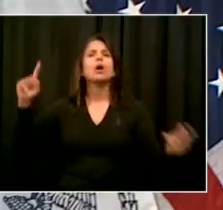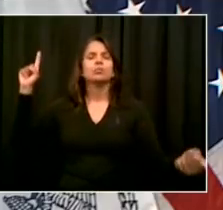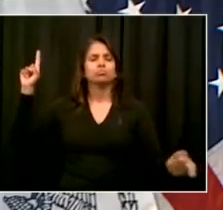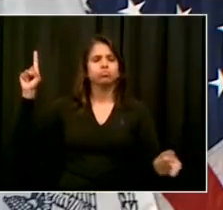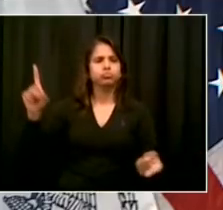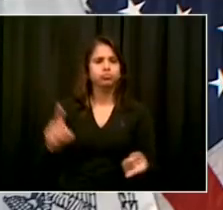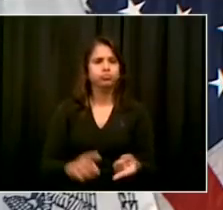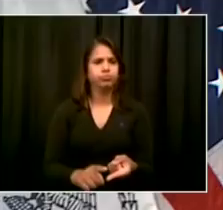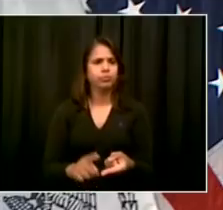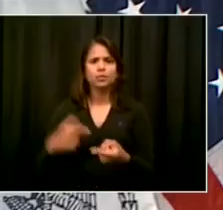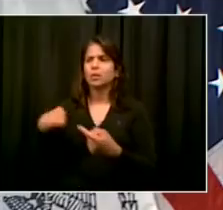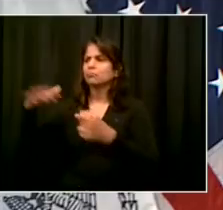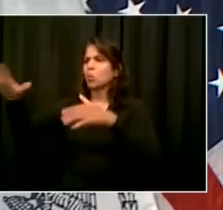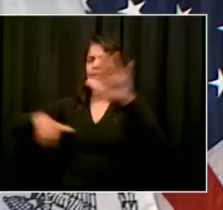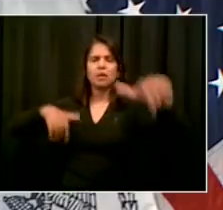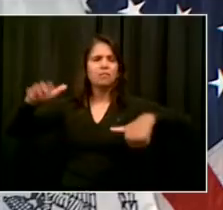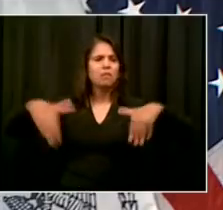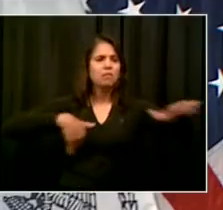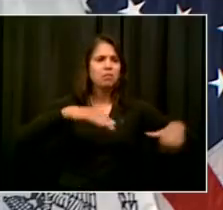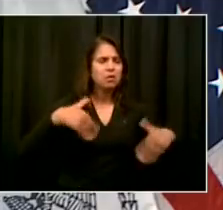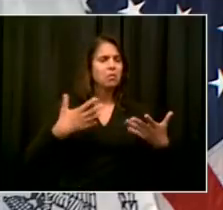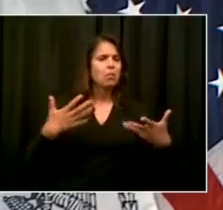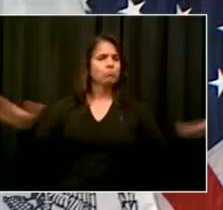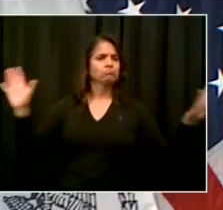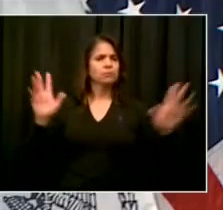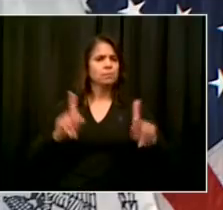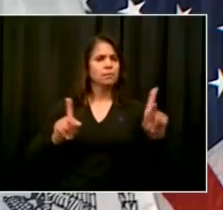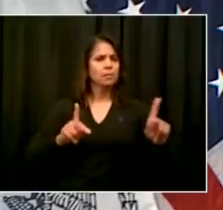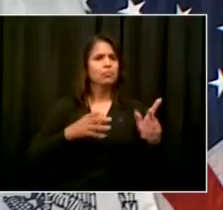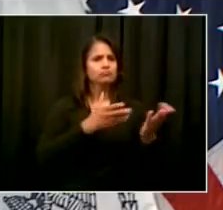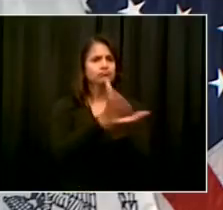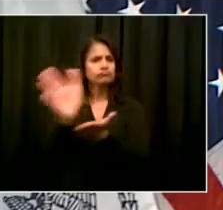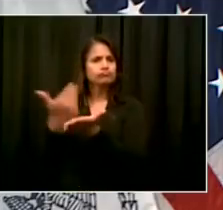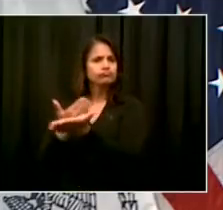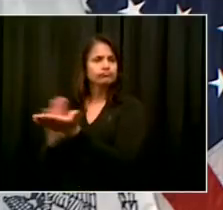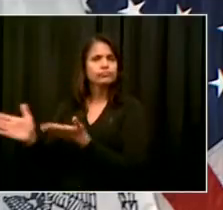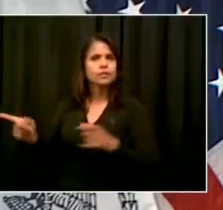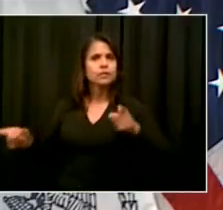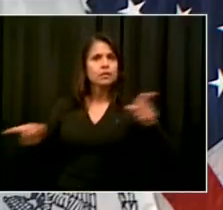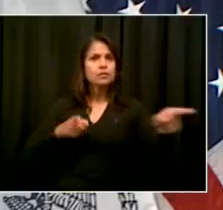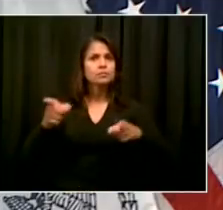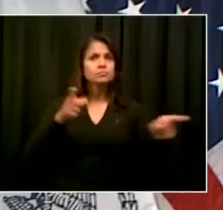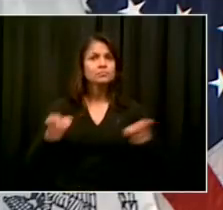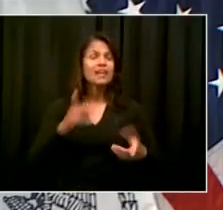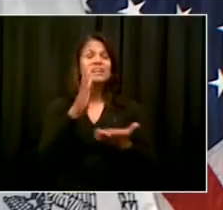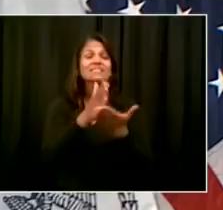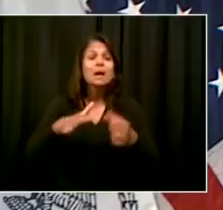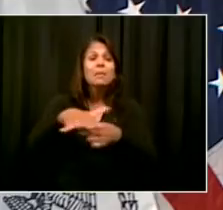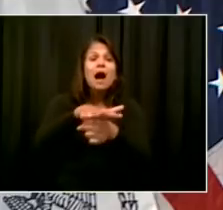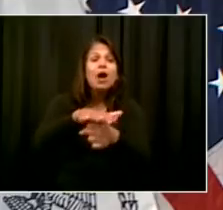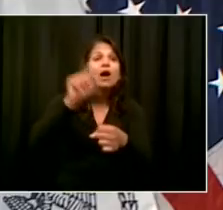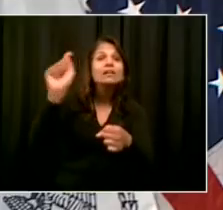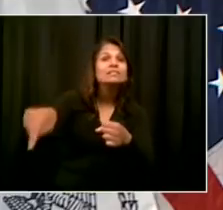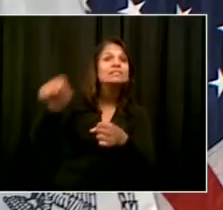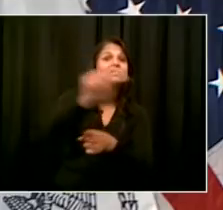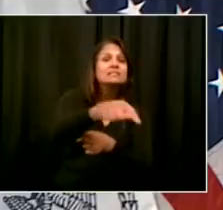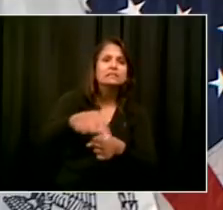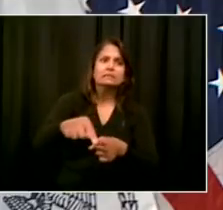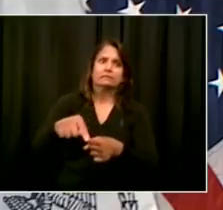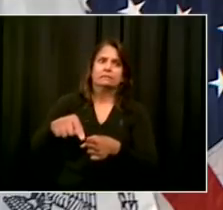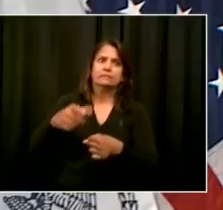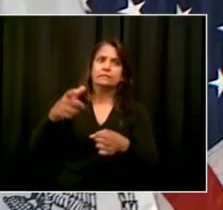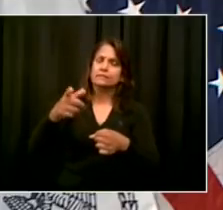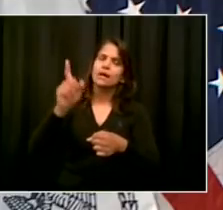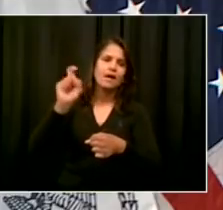and that's why they've kept them in place. But any place that doesn't need them anymore, of course they should pull them back because we want,